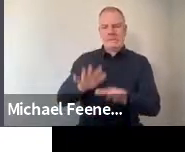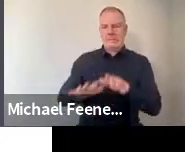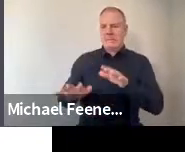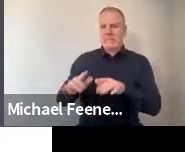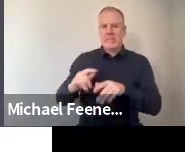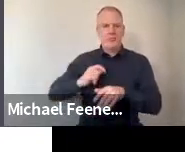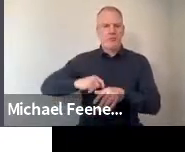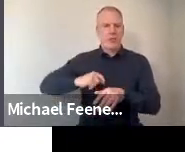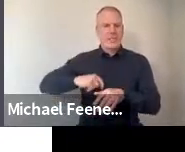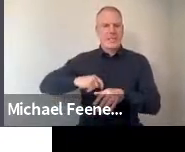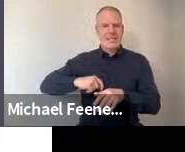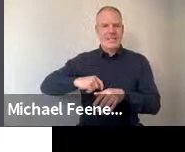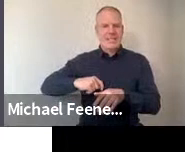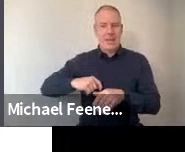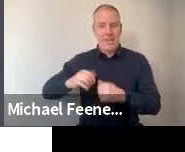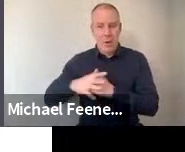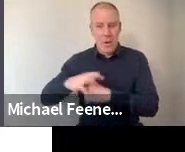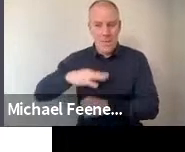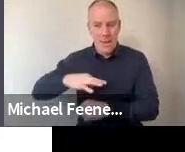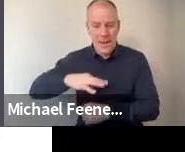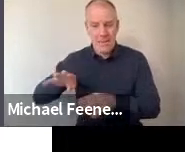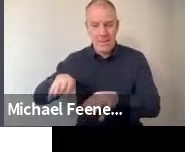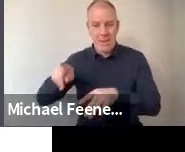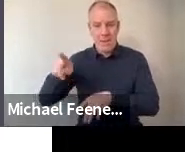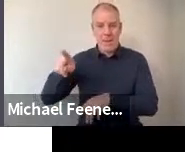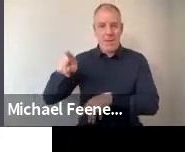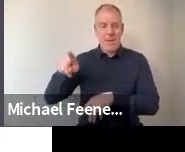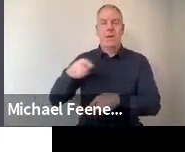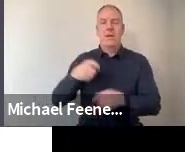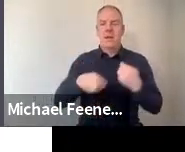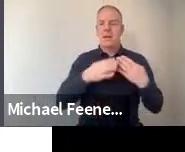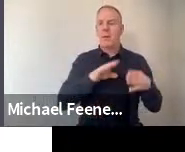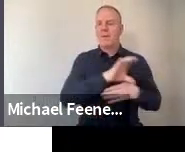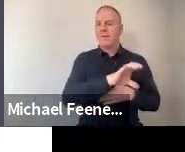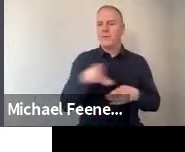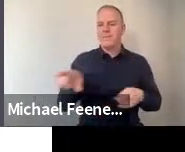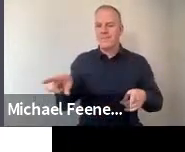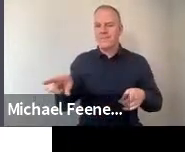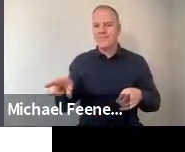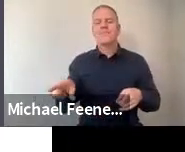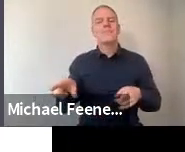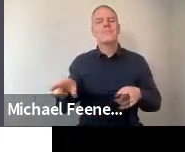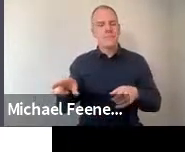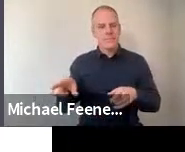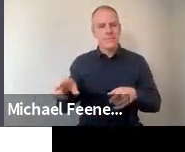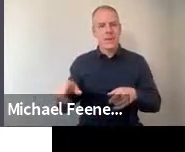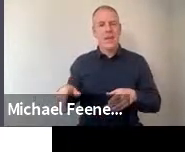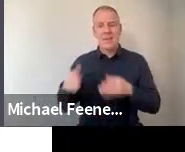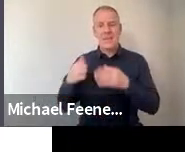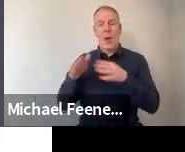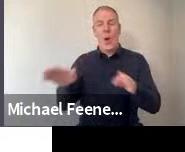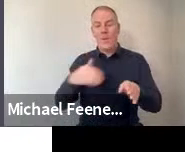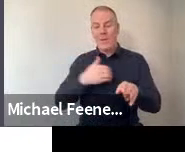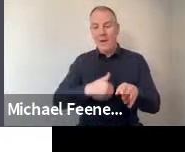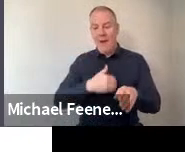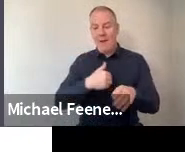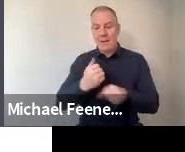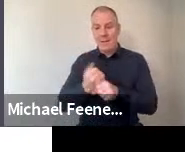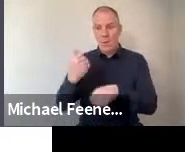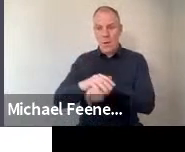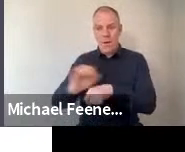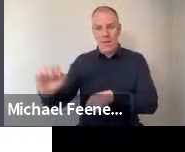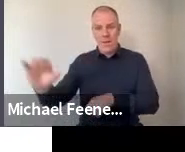of trust than with the publicly funded institutions. And then be open and honest about funding.